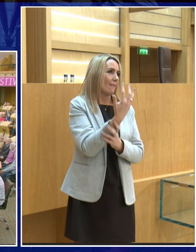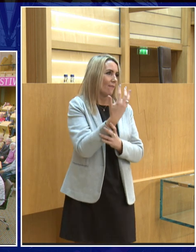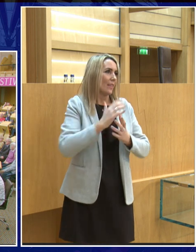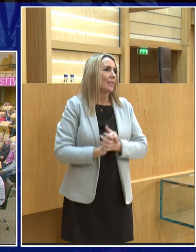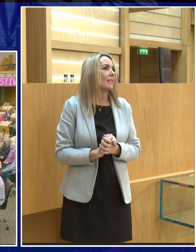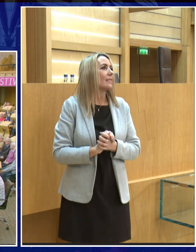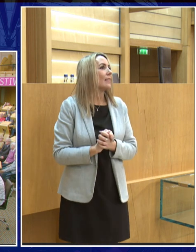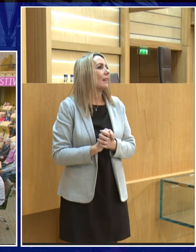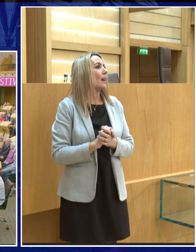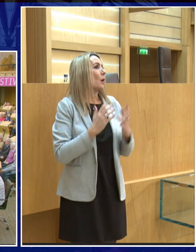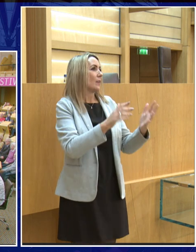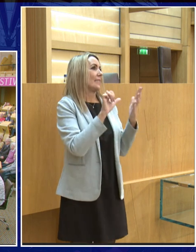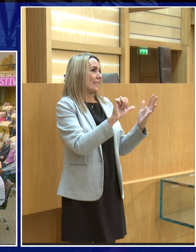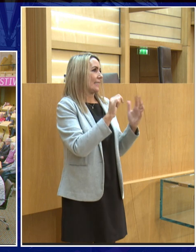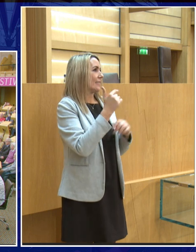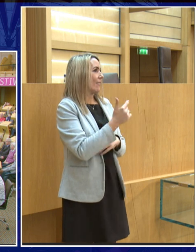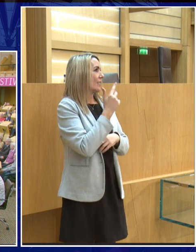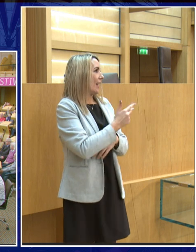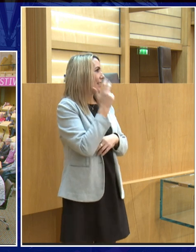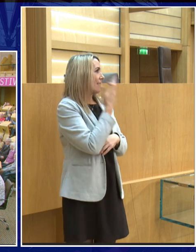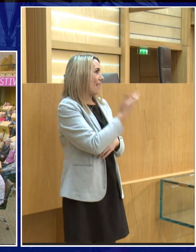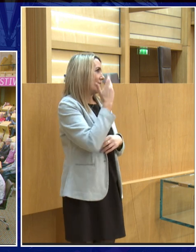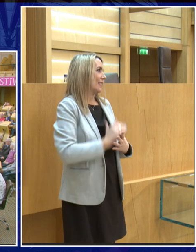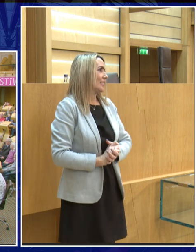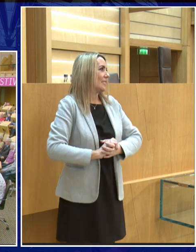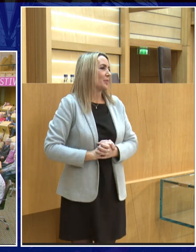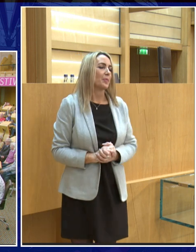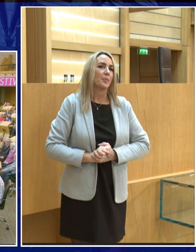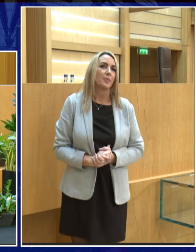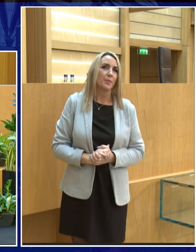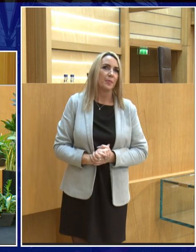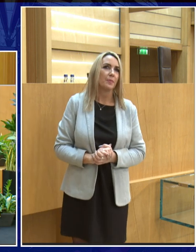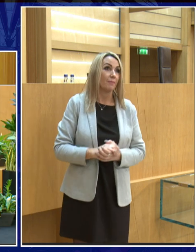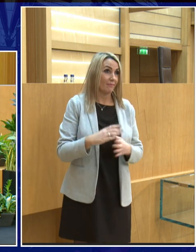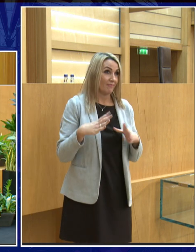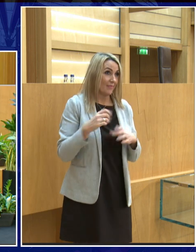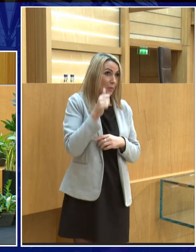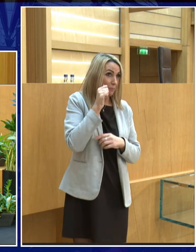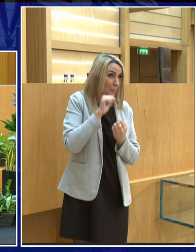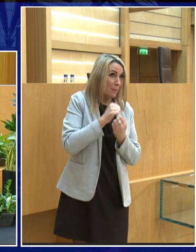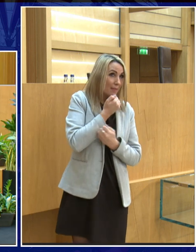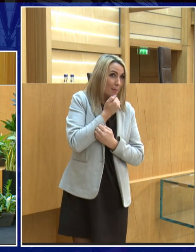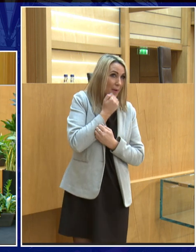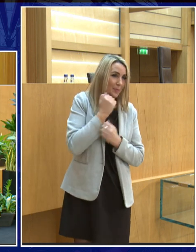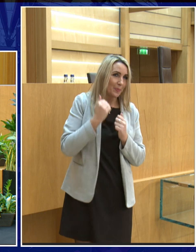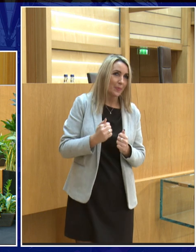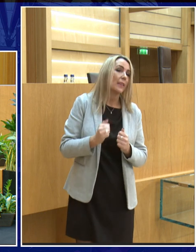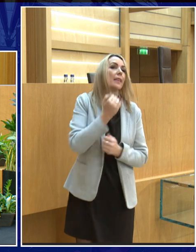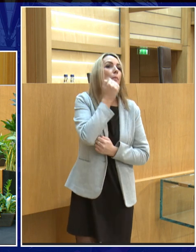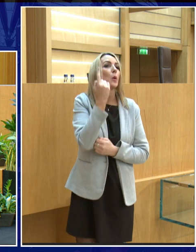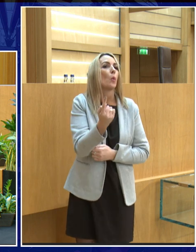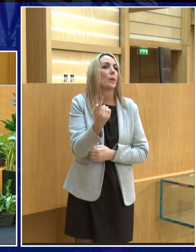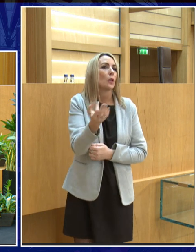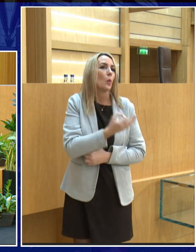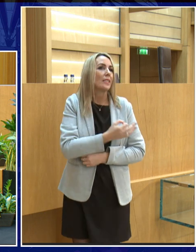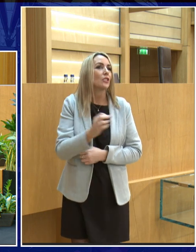oh 6, 7, 8, 9 right you all know your numbers good number